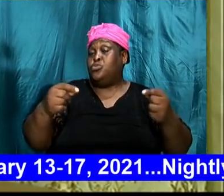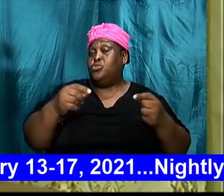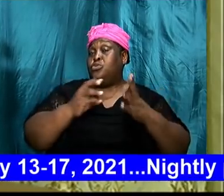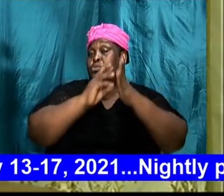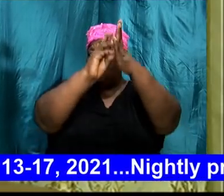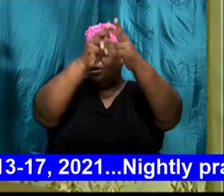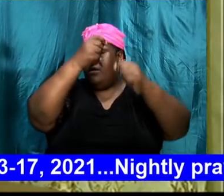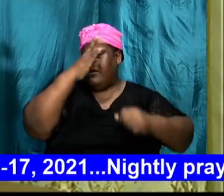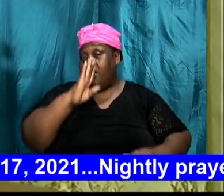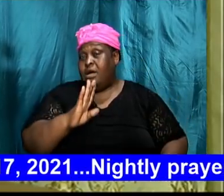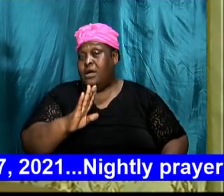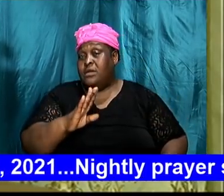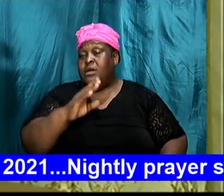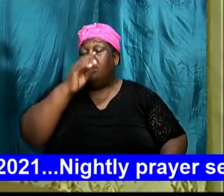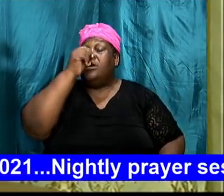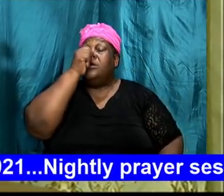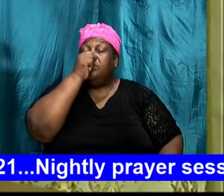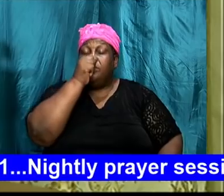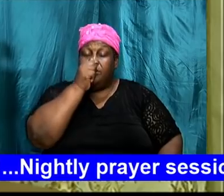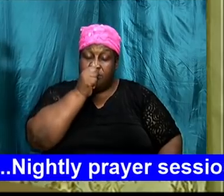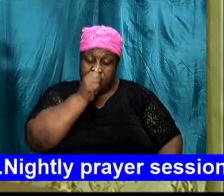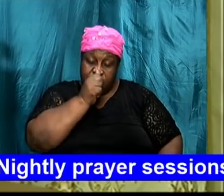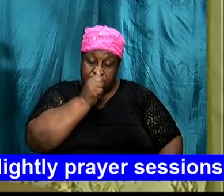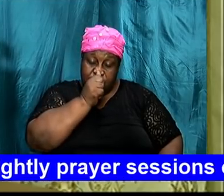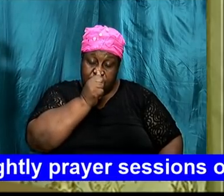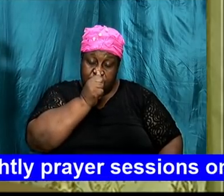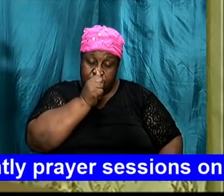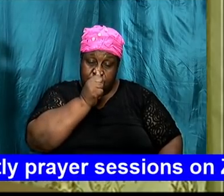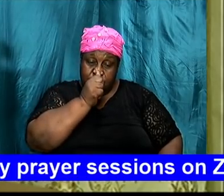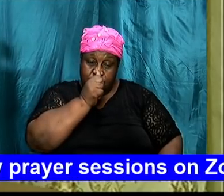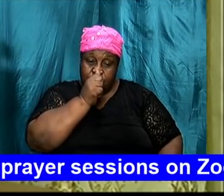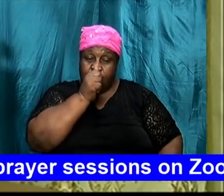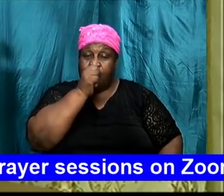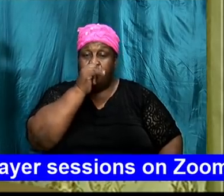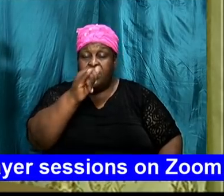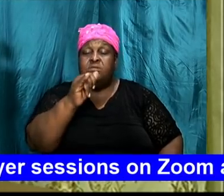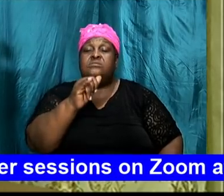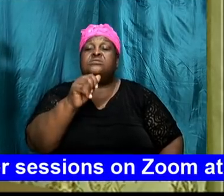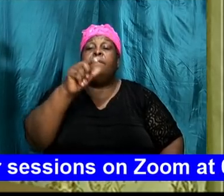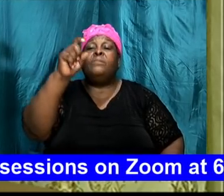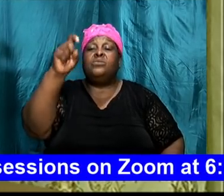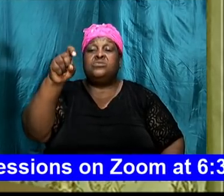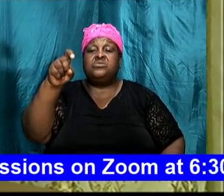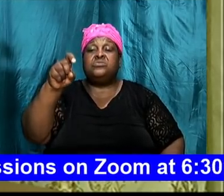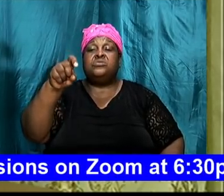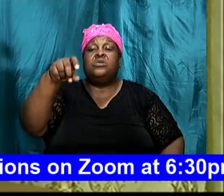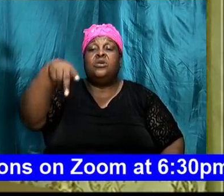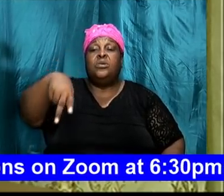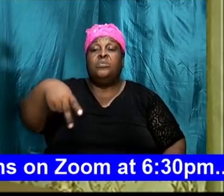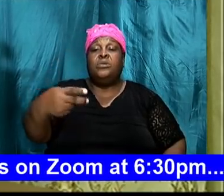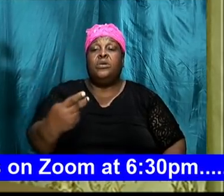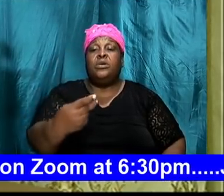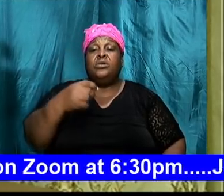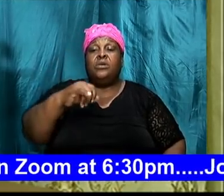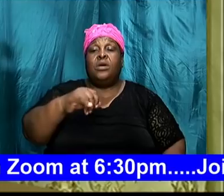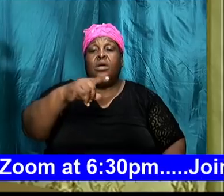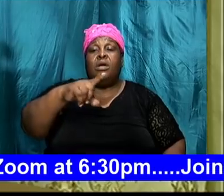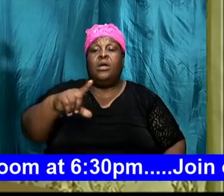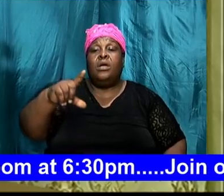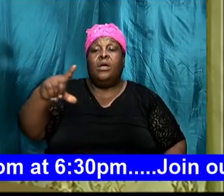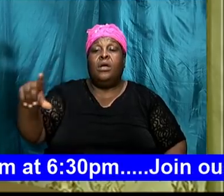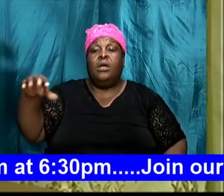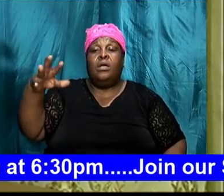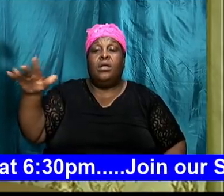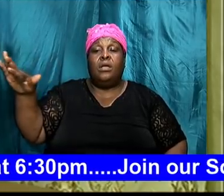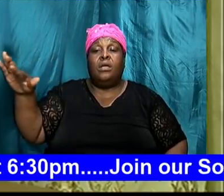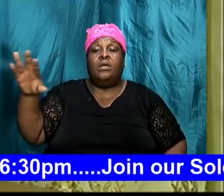God patience is a virtue Philippians 4 6